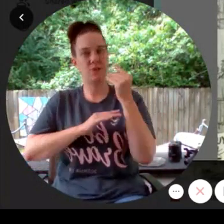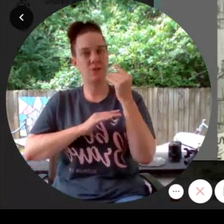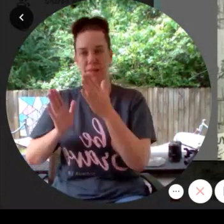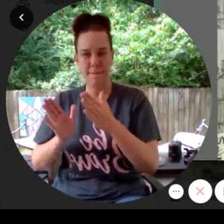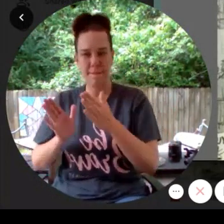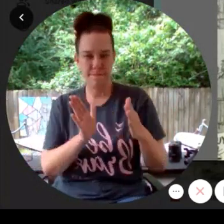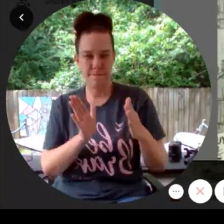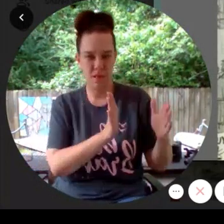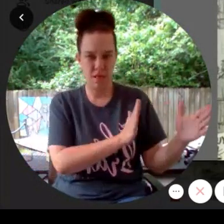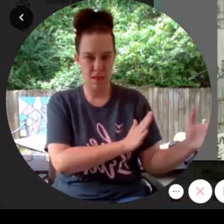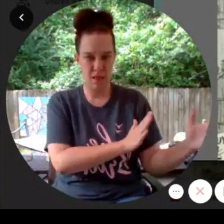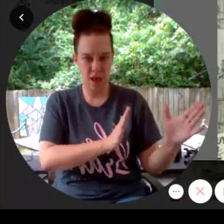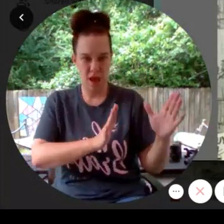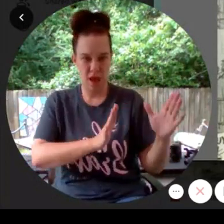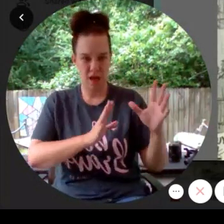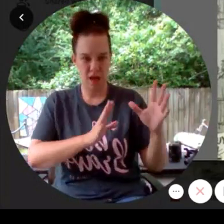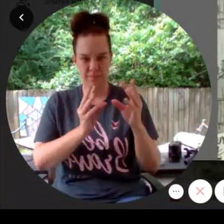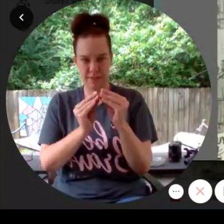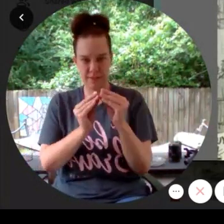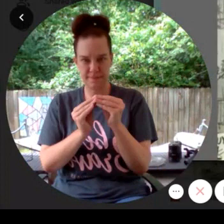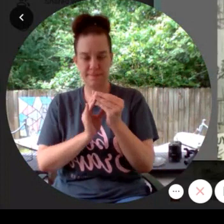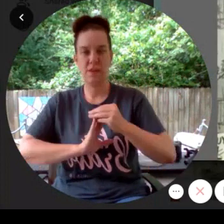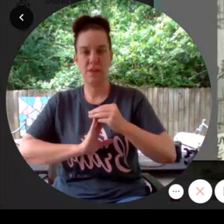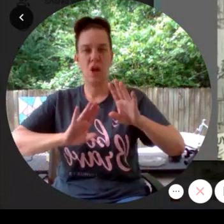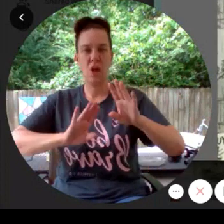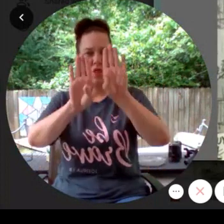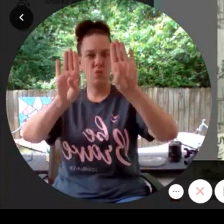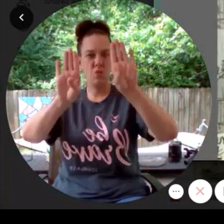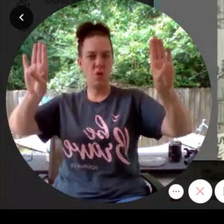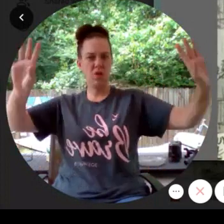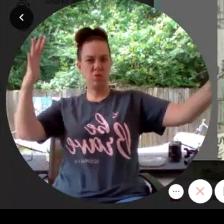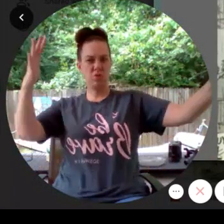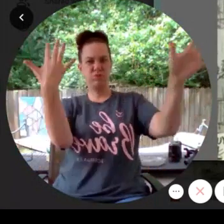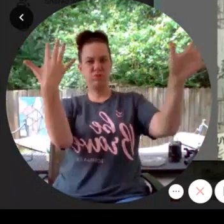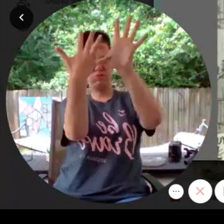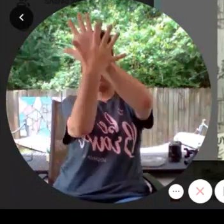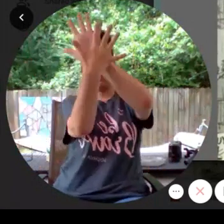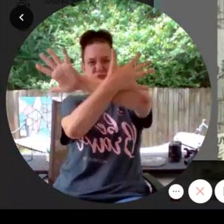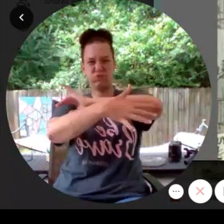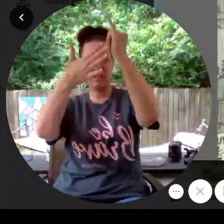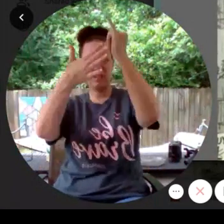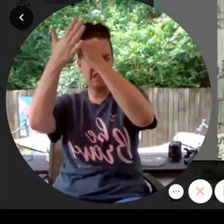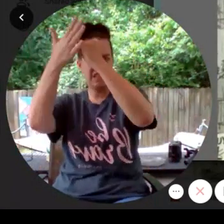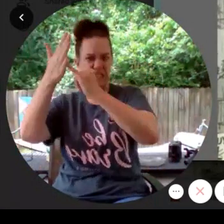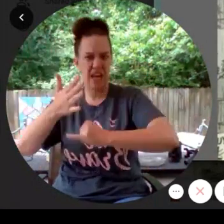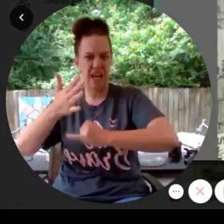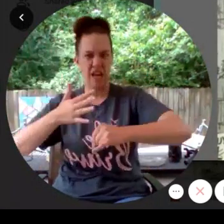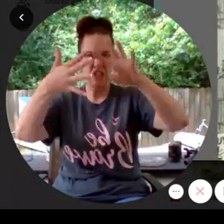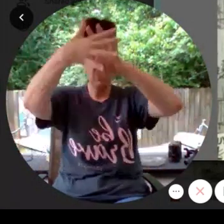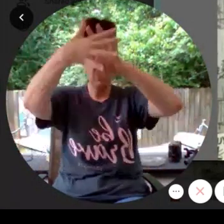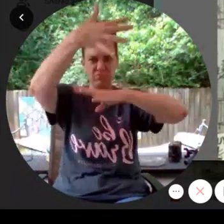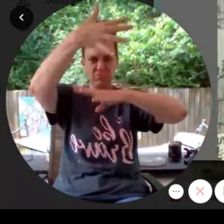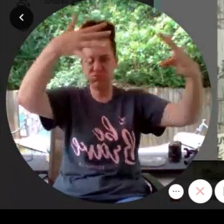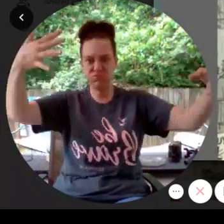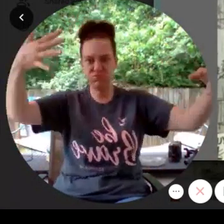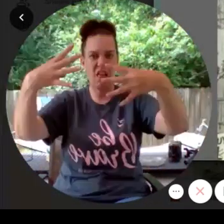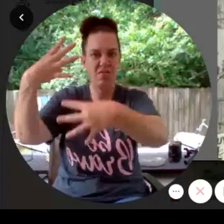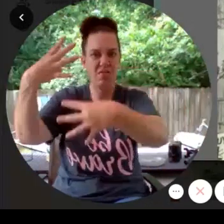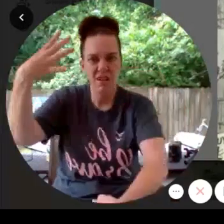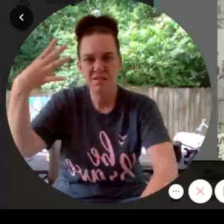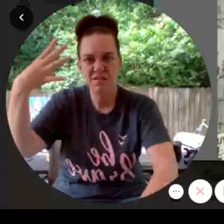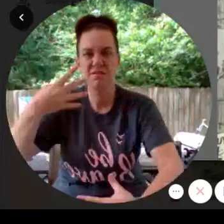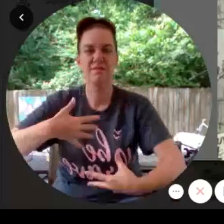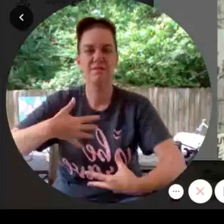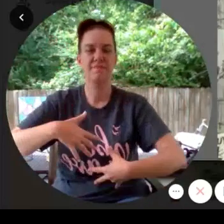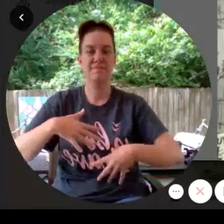session. The walls were covered in sketches, diagrams, and lists. A